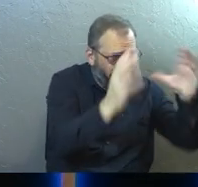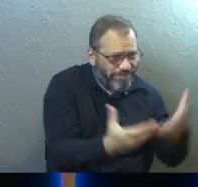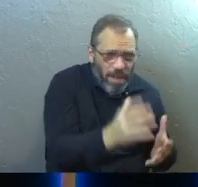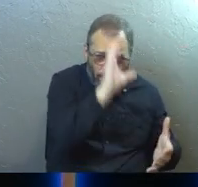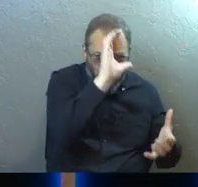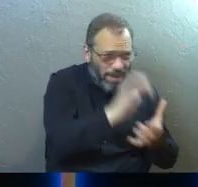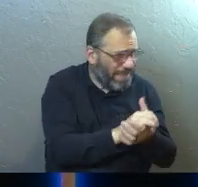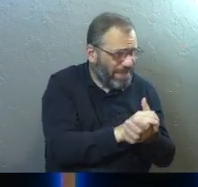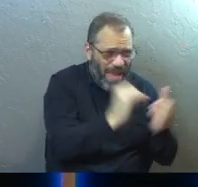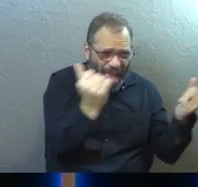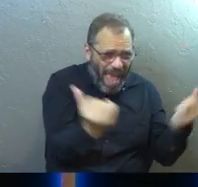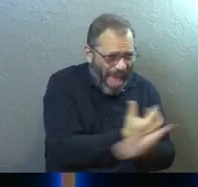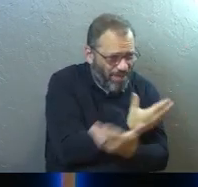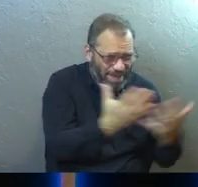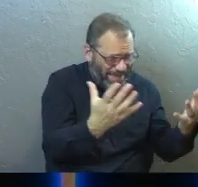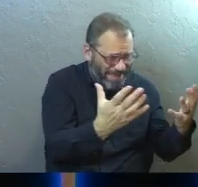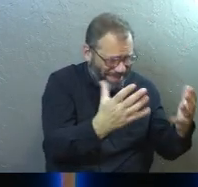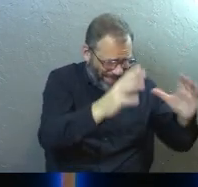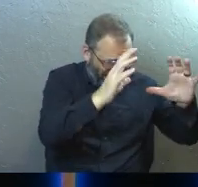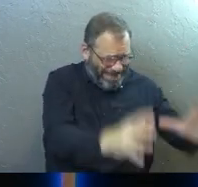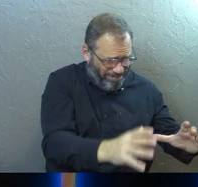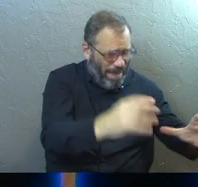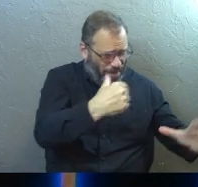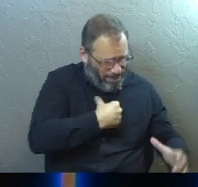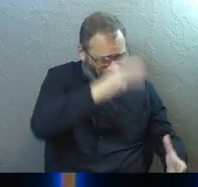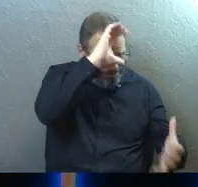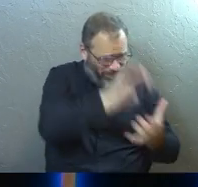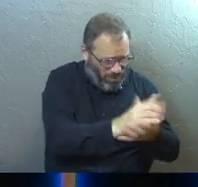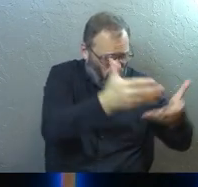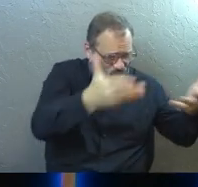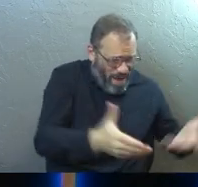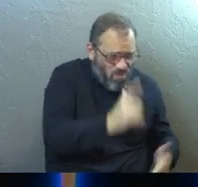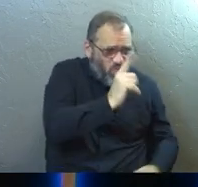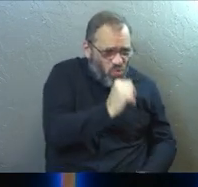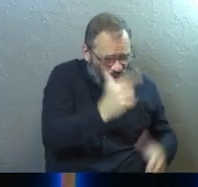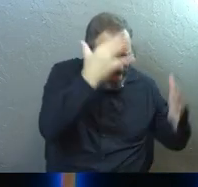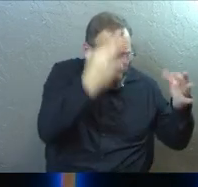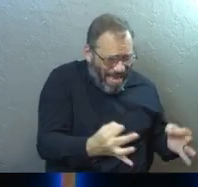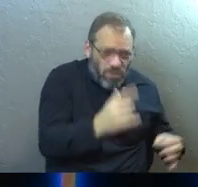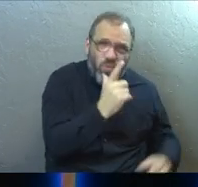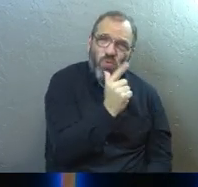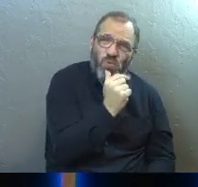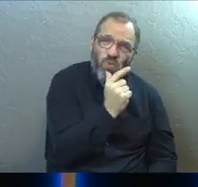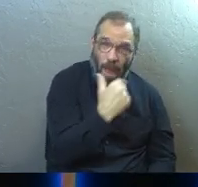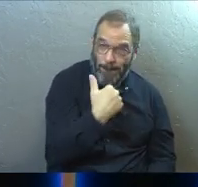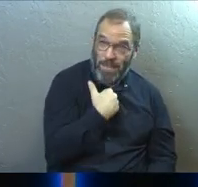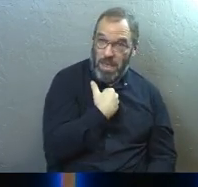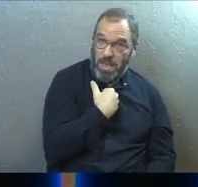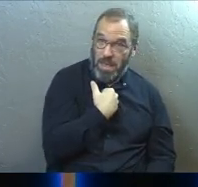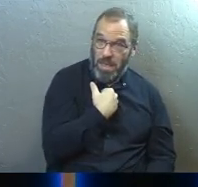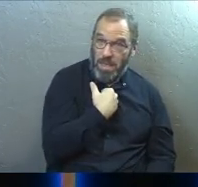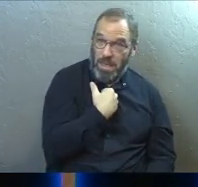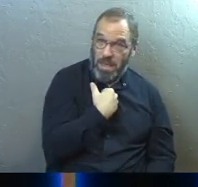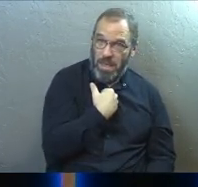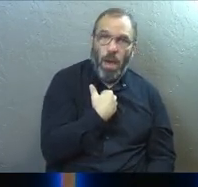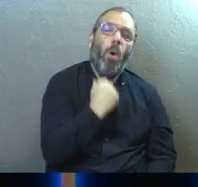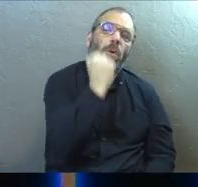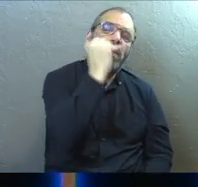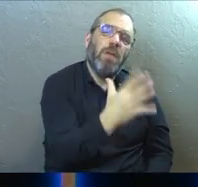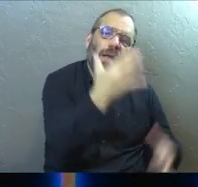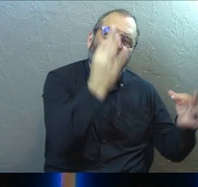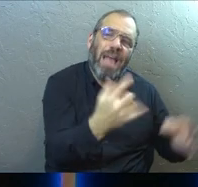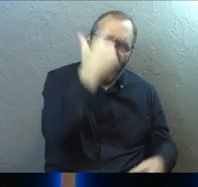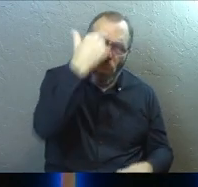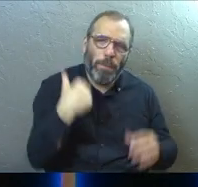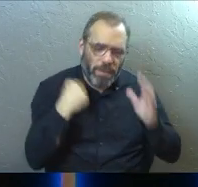What do I believe about everything around me? What do I believe? Who decides that? Do I decide it? Or does God